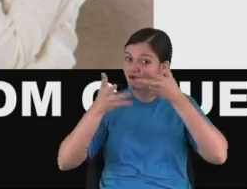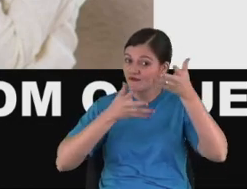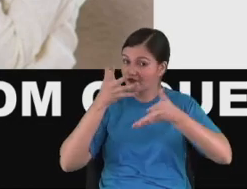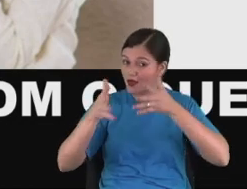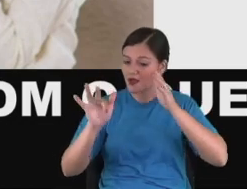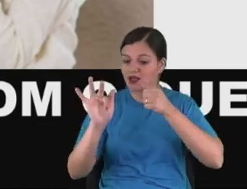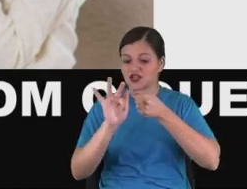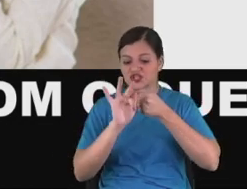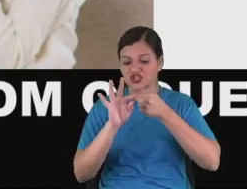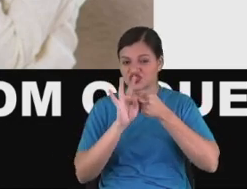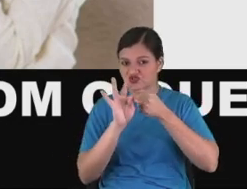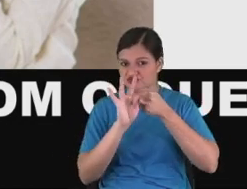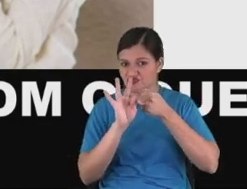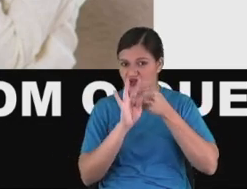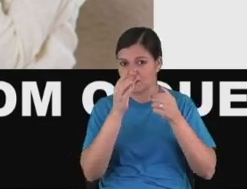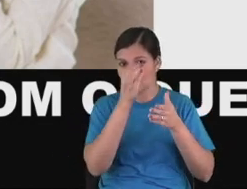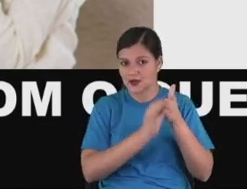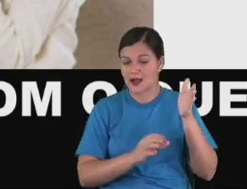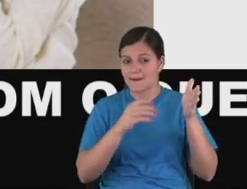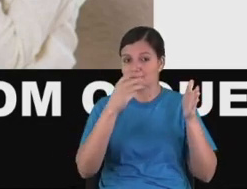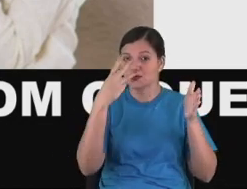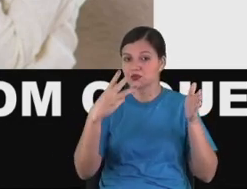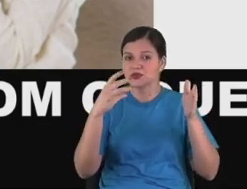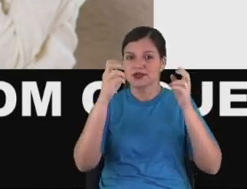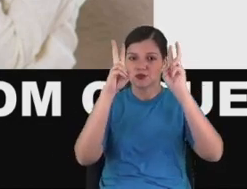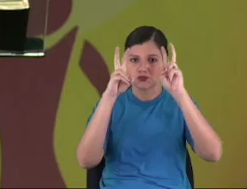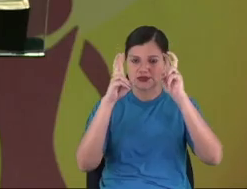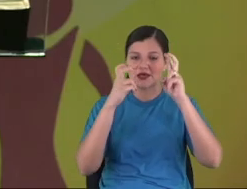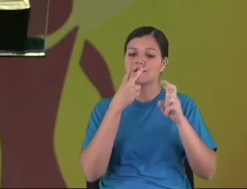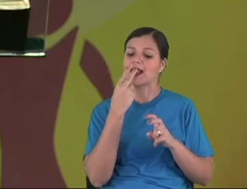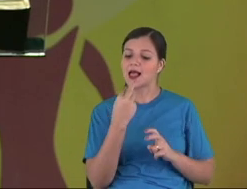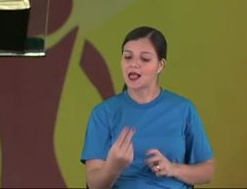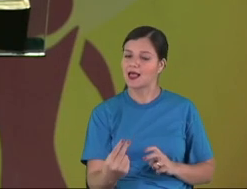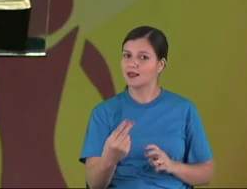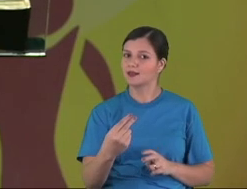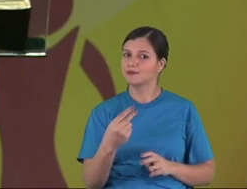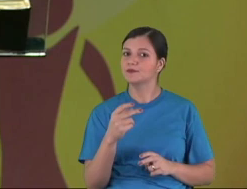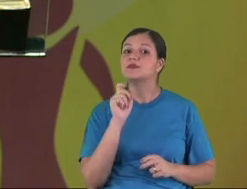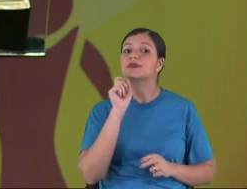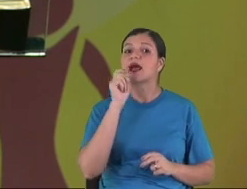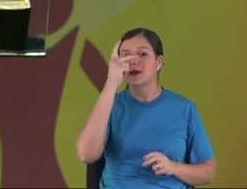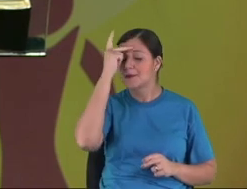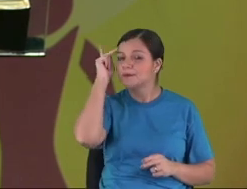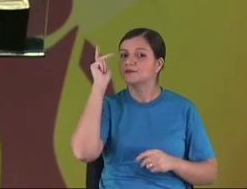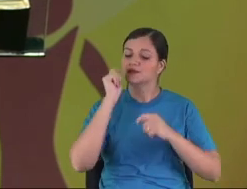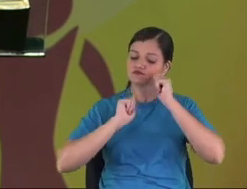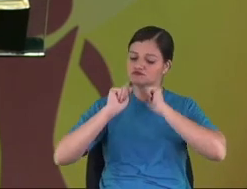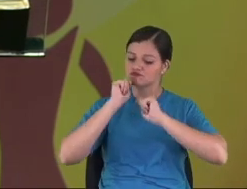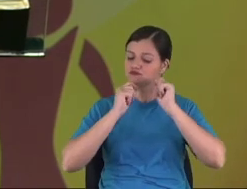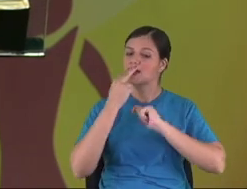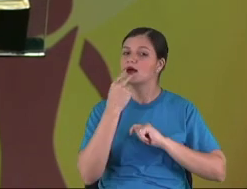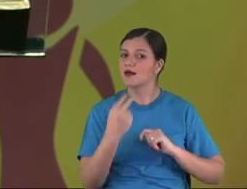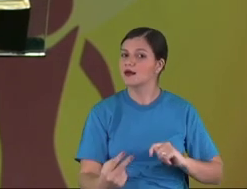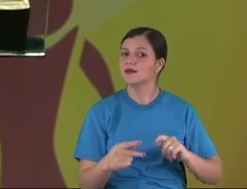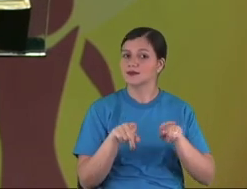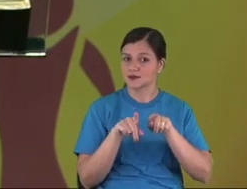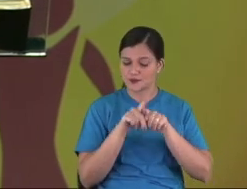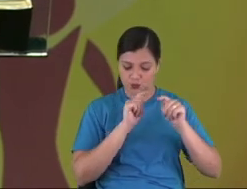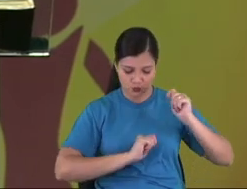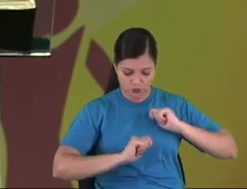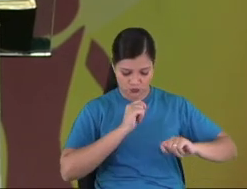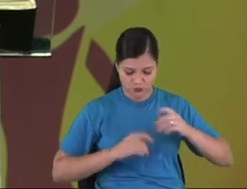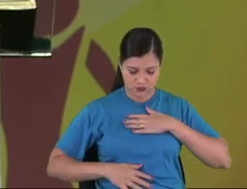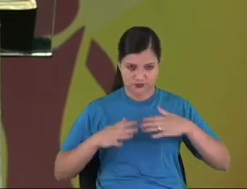In James chapter 3, they talk about tongue. If you control your tongue, you control all your body.